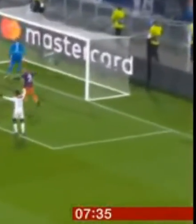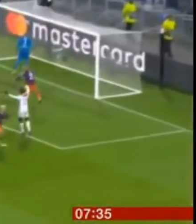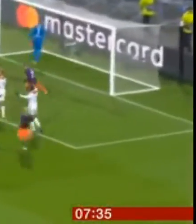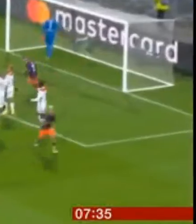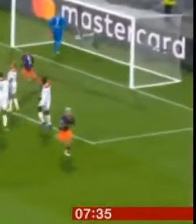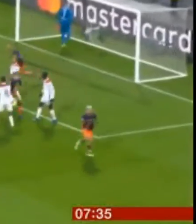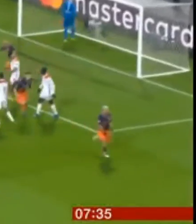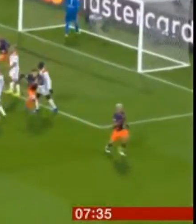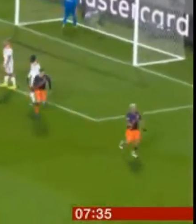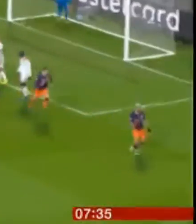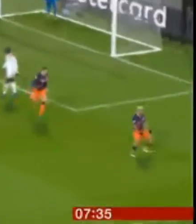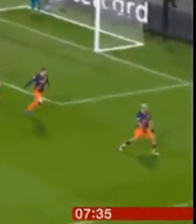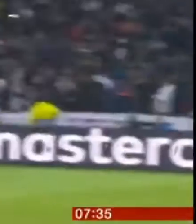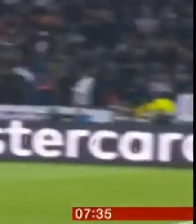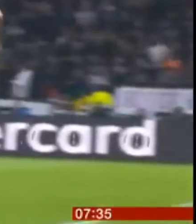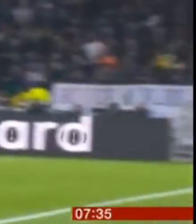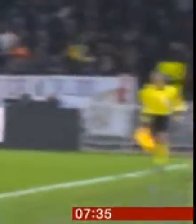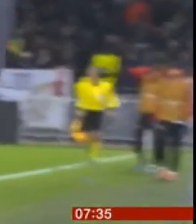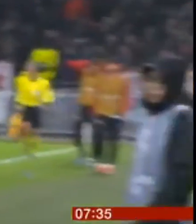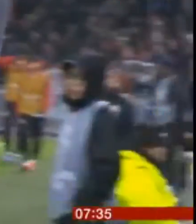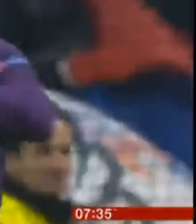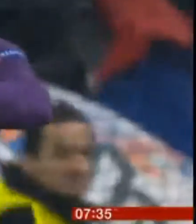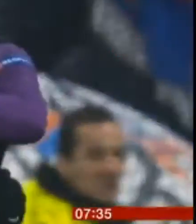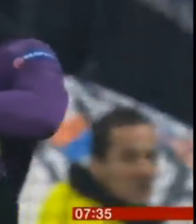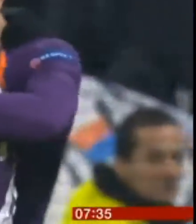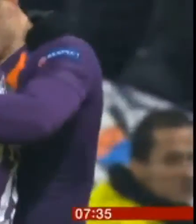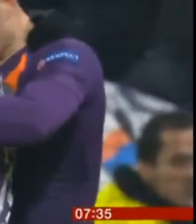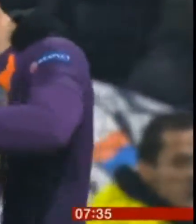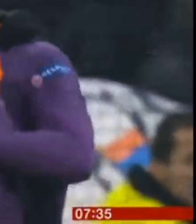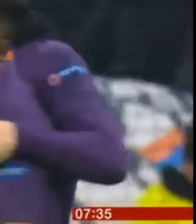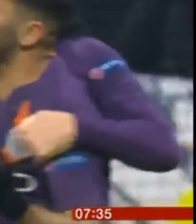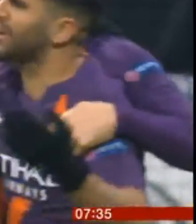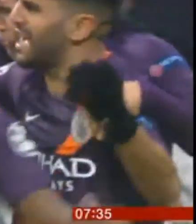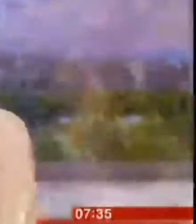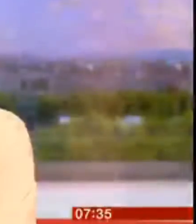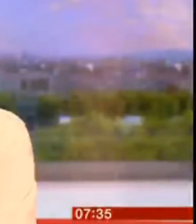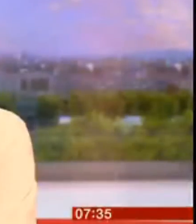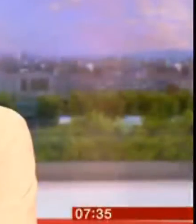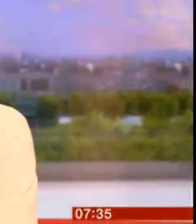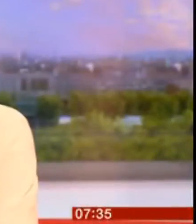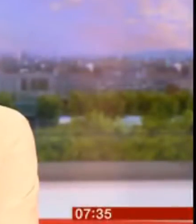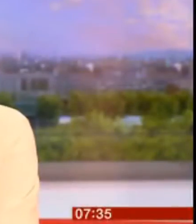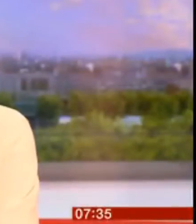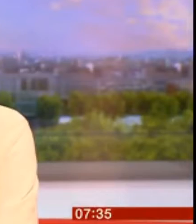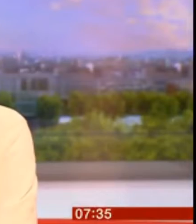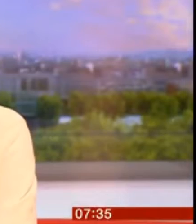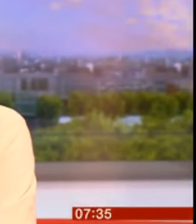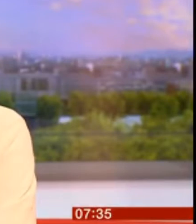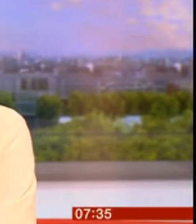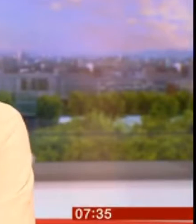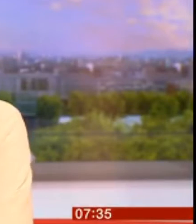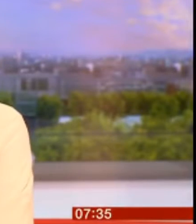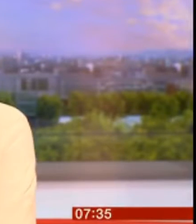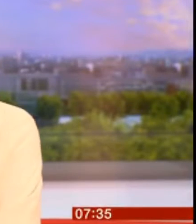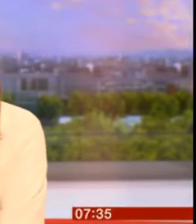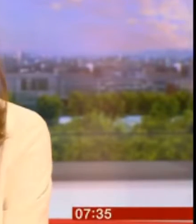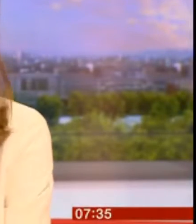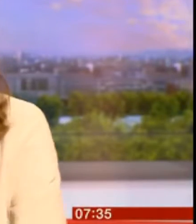a point and their passage to the last 16. David Ornstein, BBC News. And for those of you not familiar with the